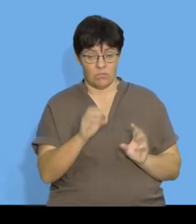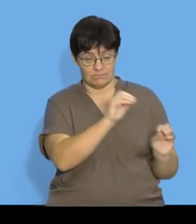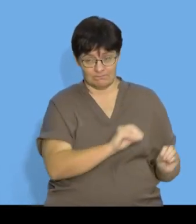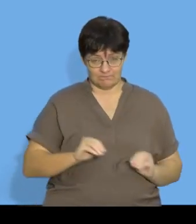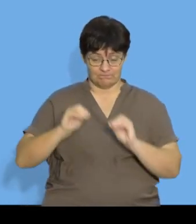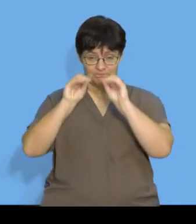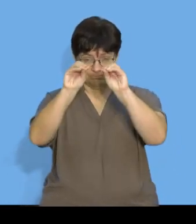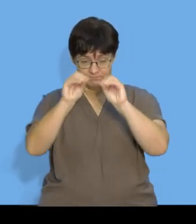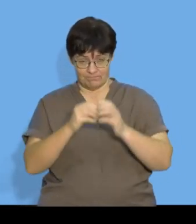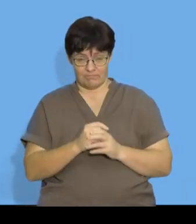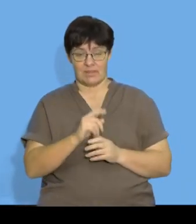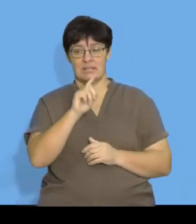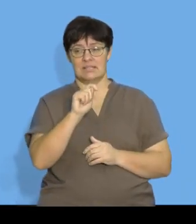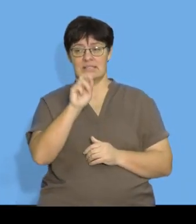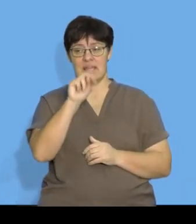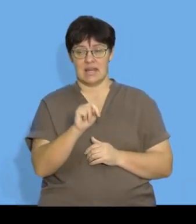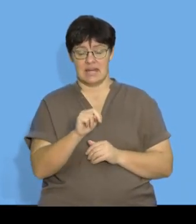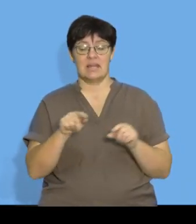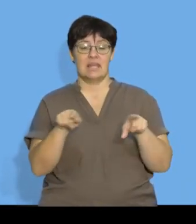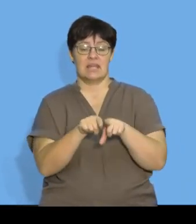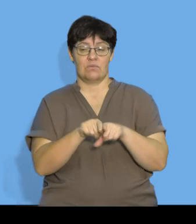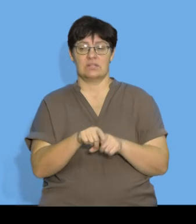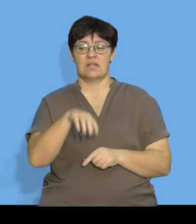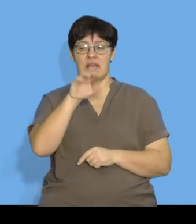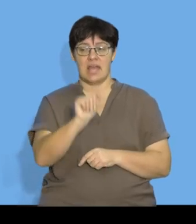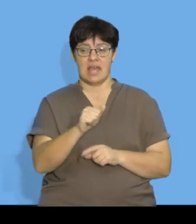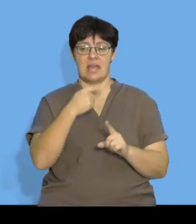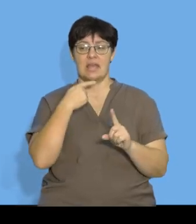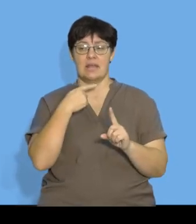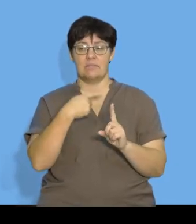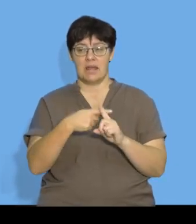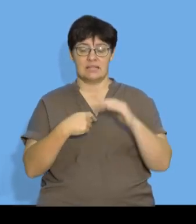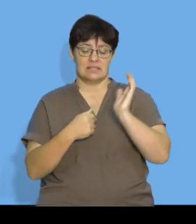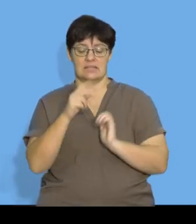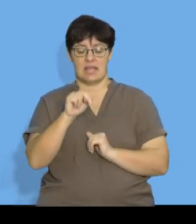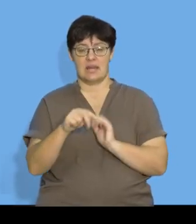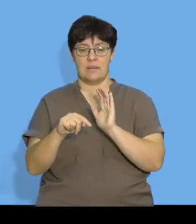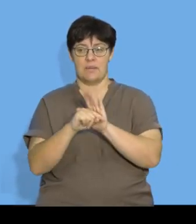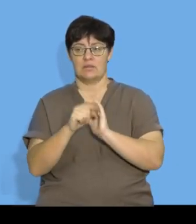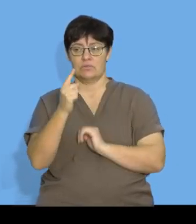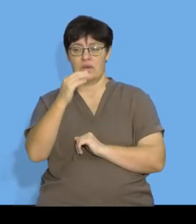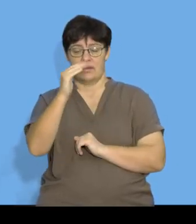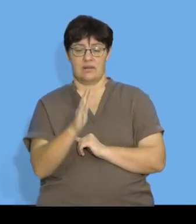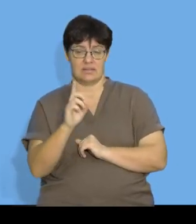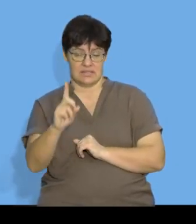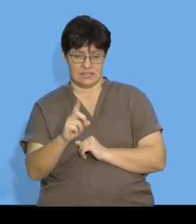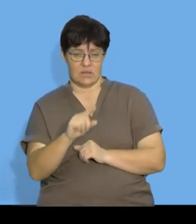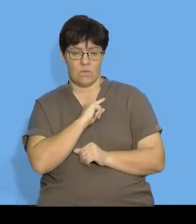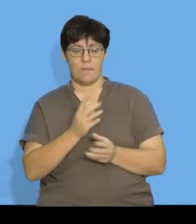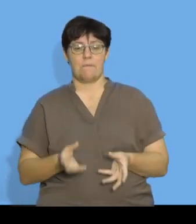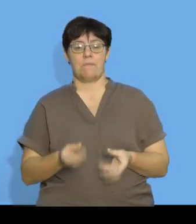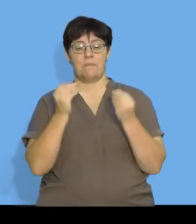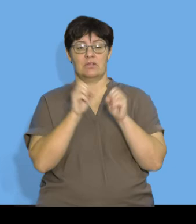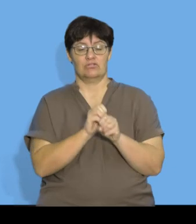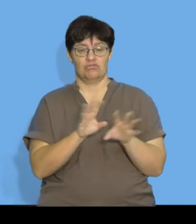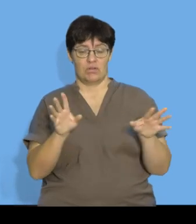tn is equal to a plus n minus 1 d as this will help me find the general form of the